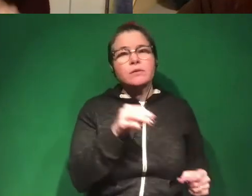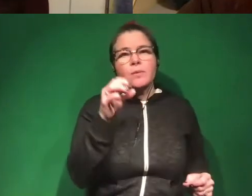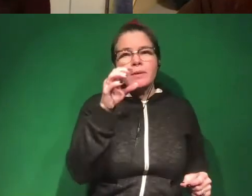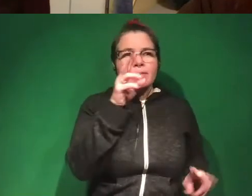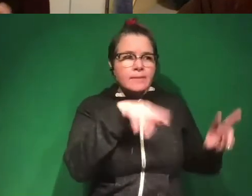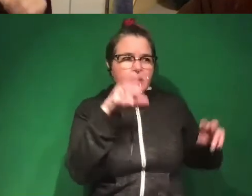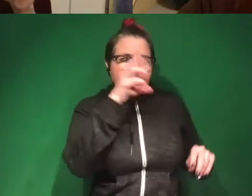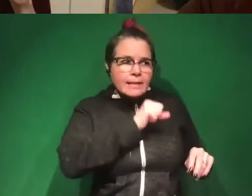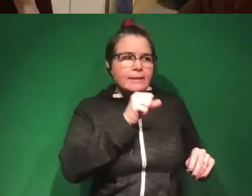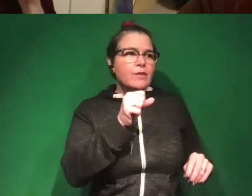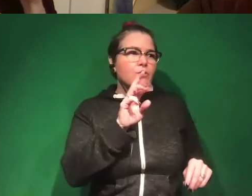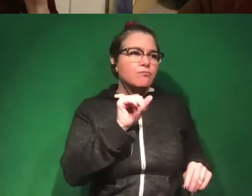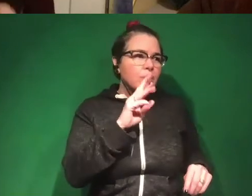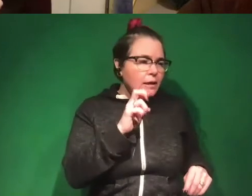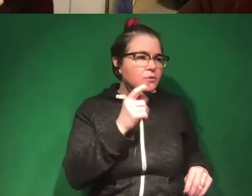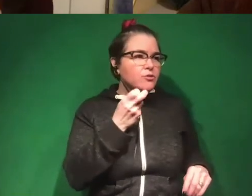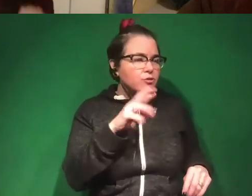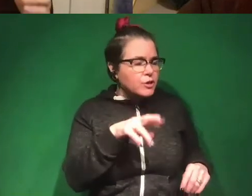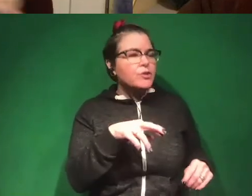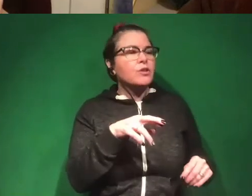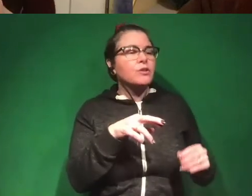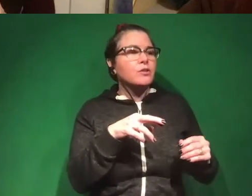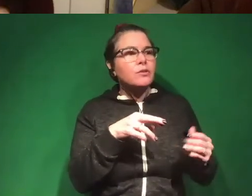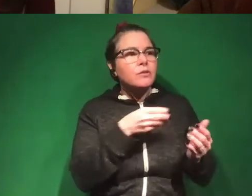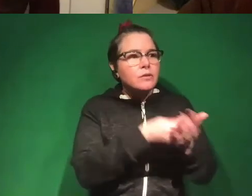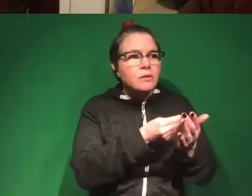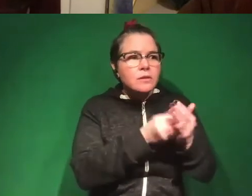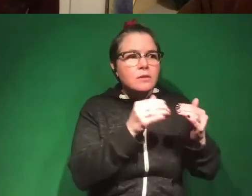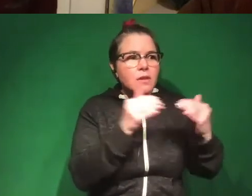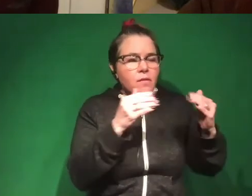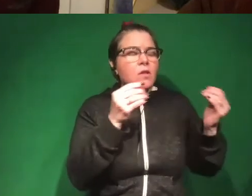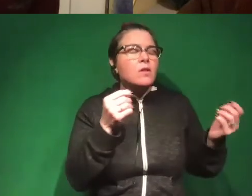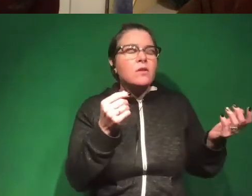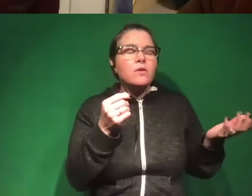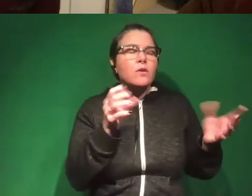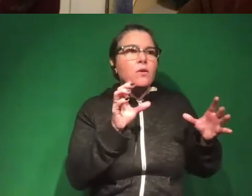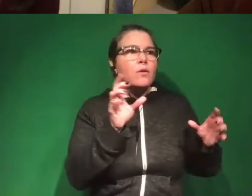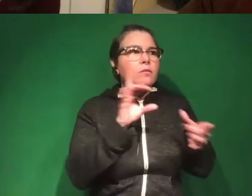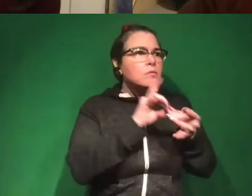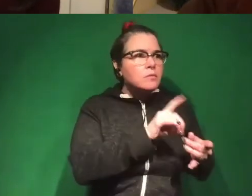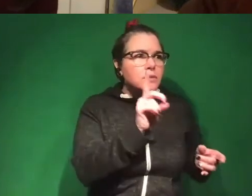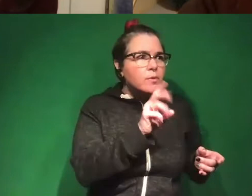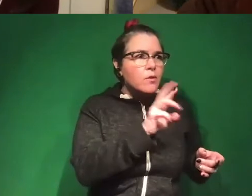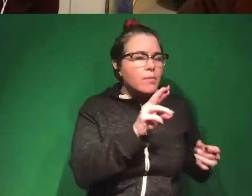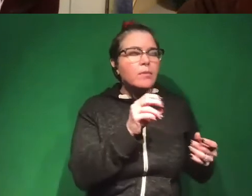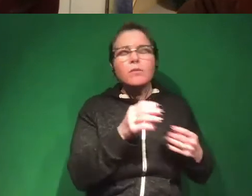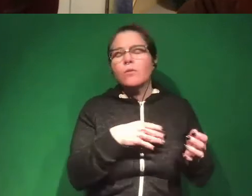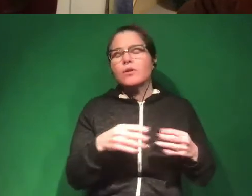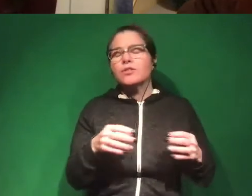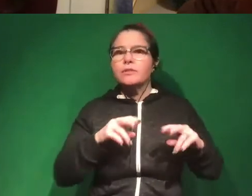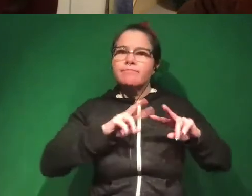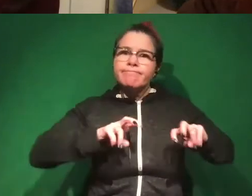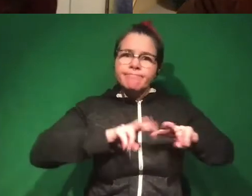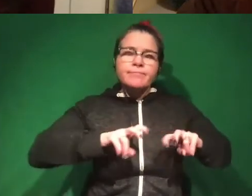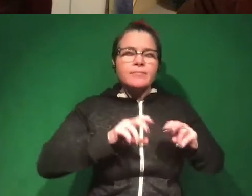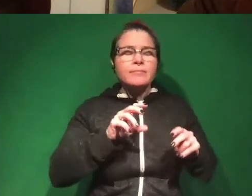or their level of education or their party affiliation or whatever, right? Or we just use these aggregate, you know, election outcomes that come,